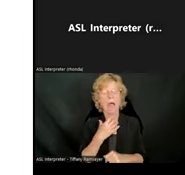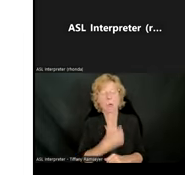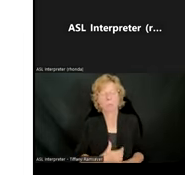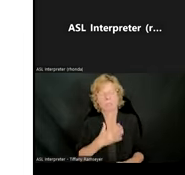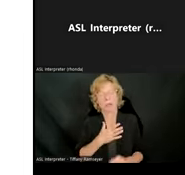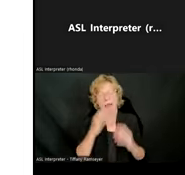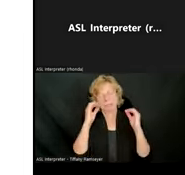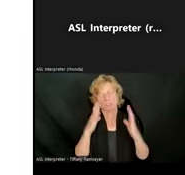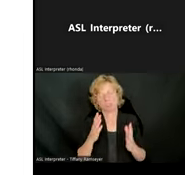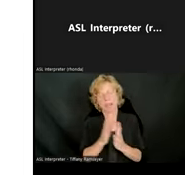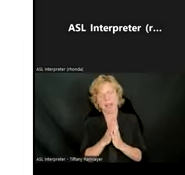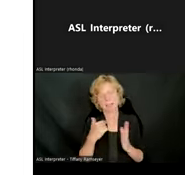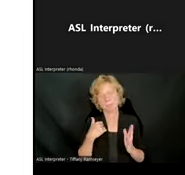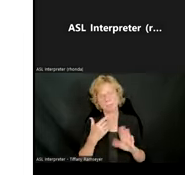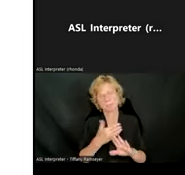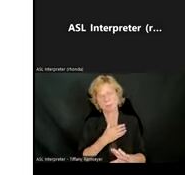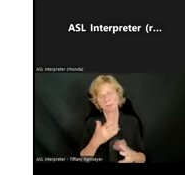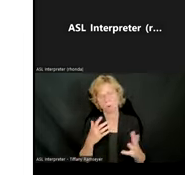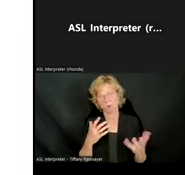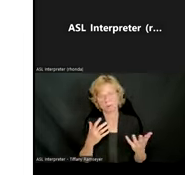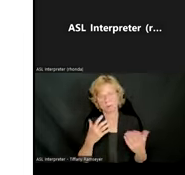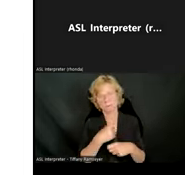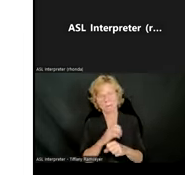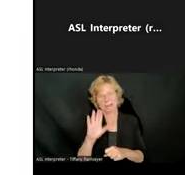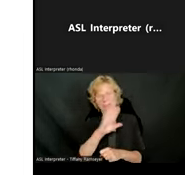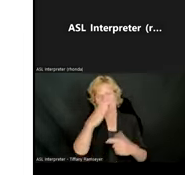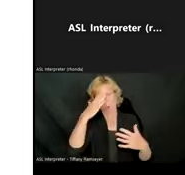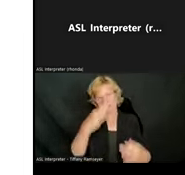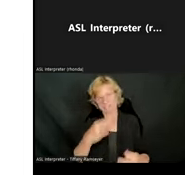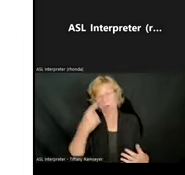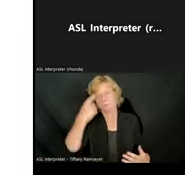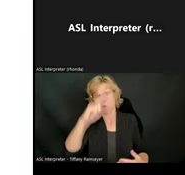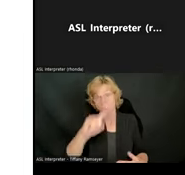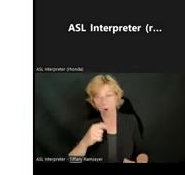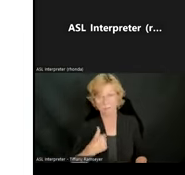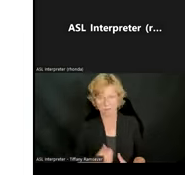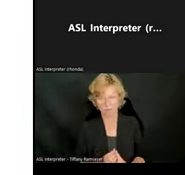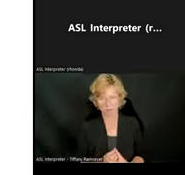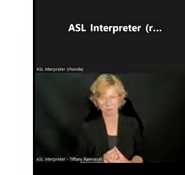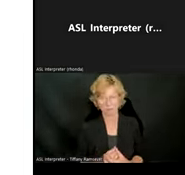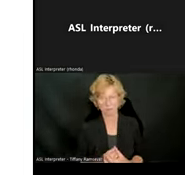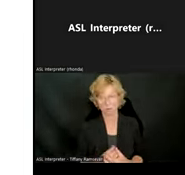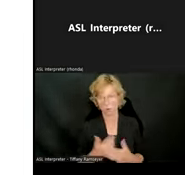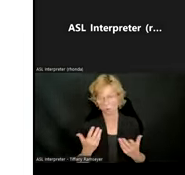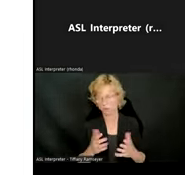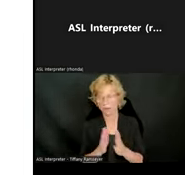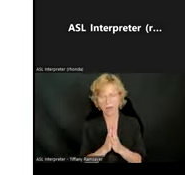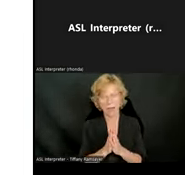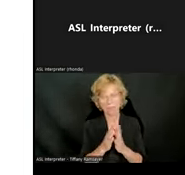before making some of the decisions that they made for me. Yeah, so just ask your students.